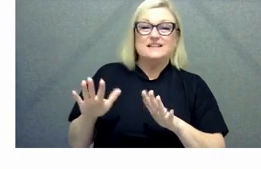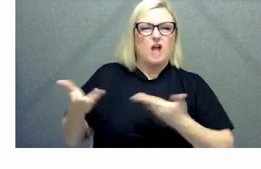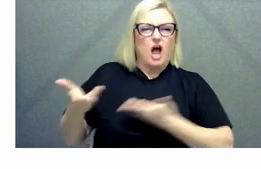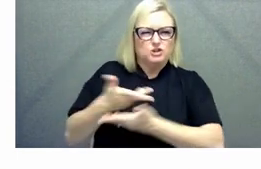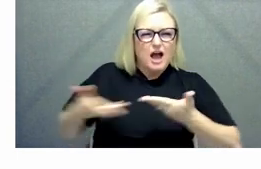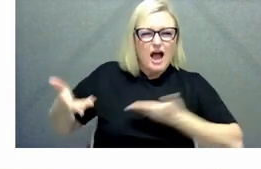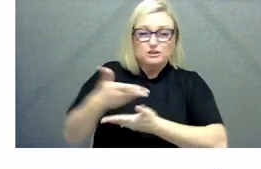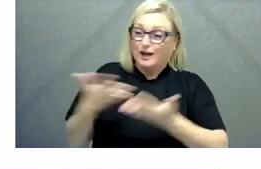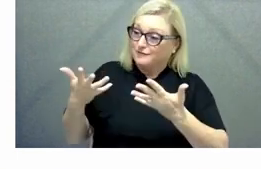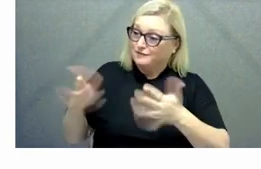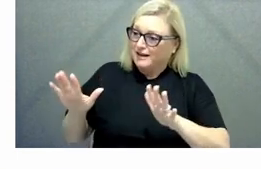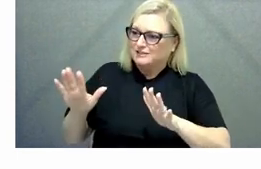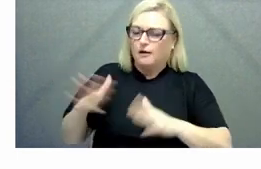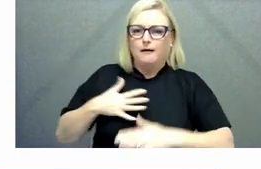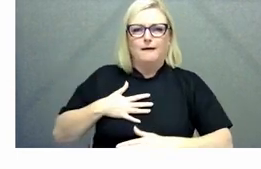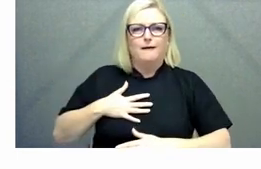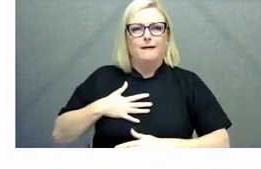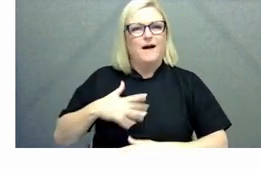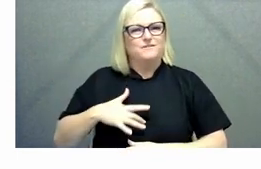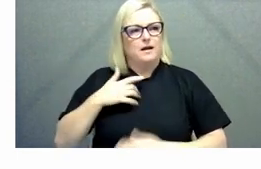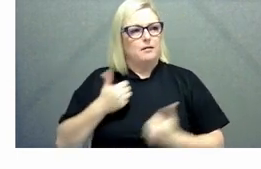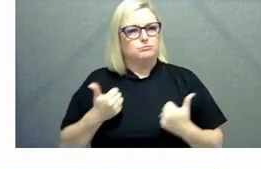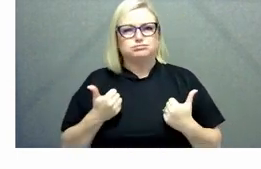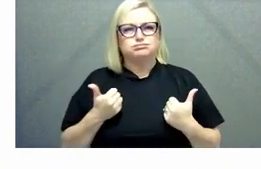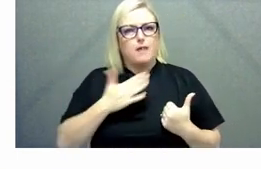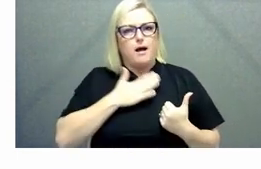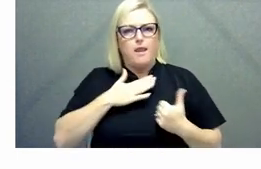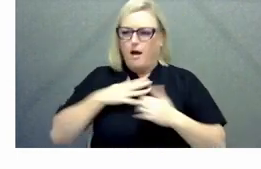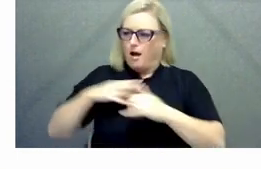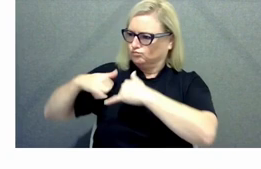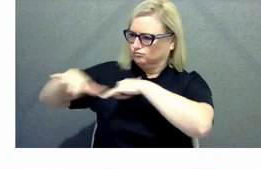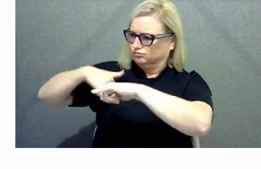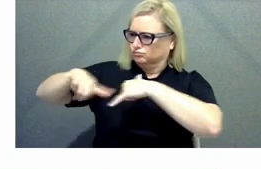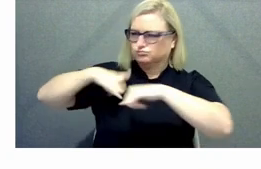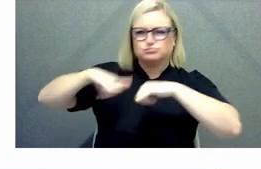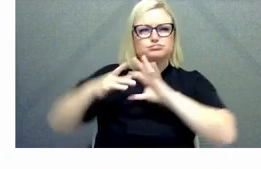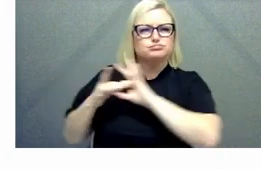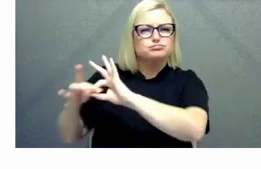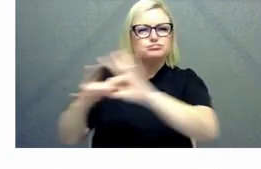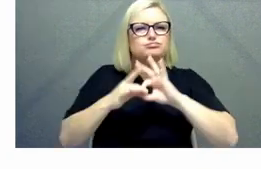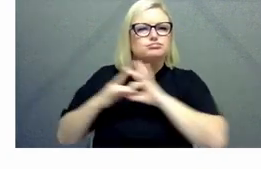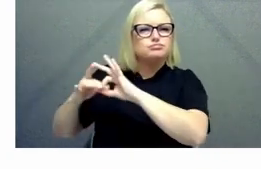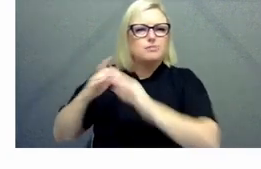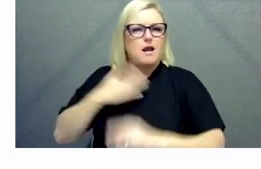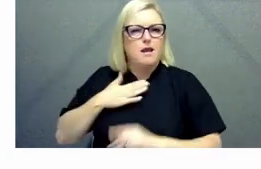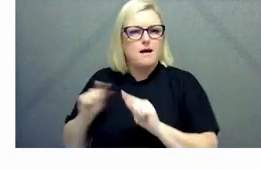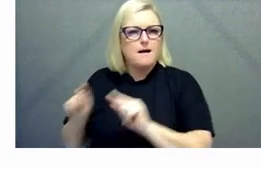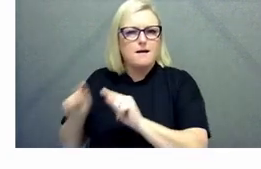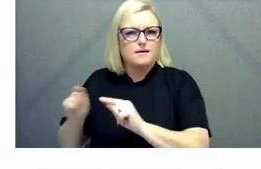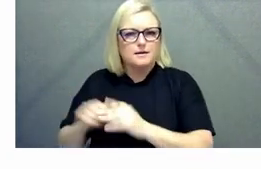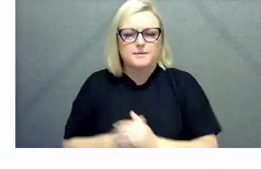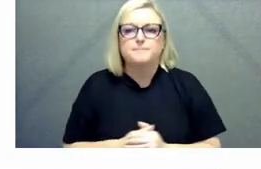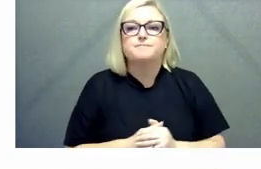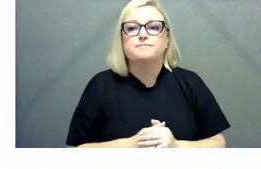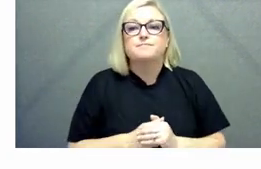feedback is very much that that's a better place to work as well yes i couldn't agree more um so